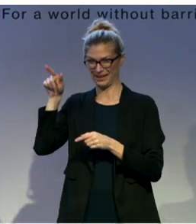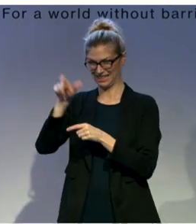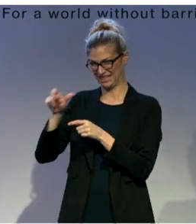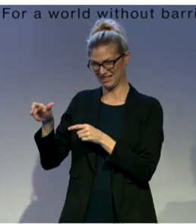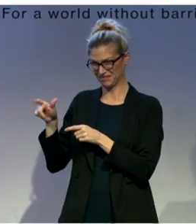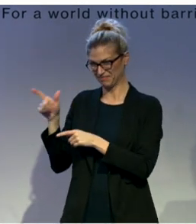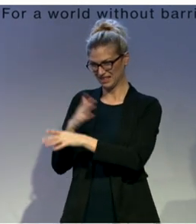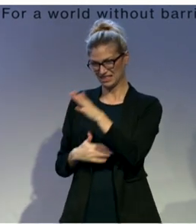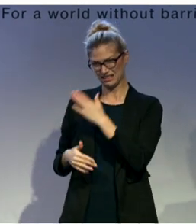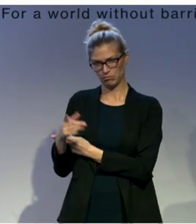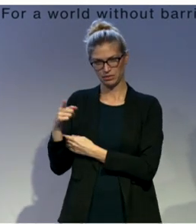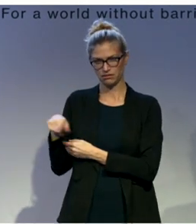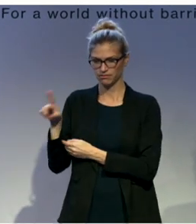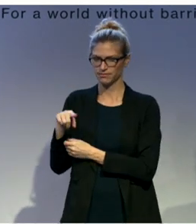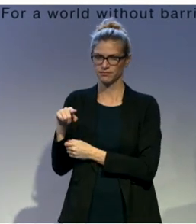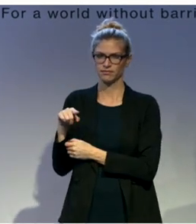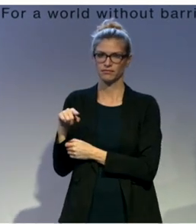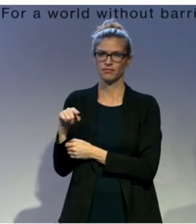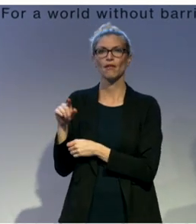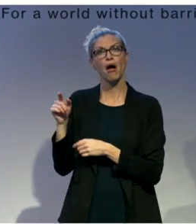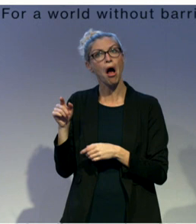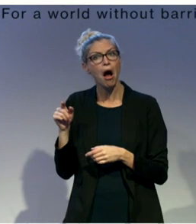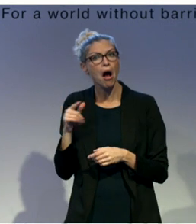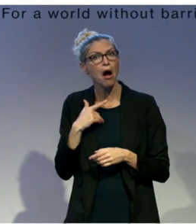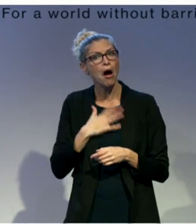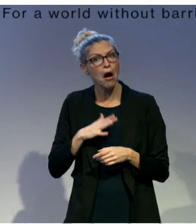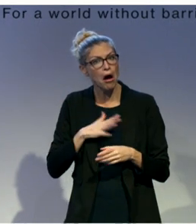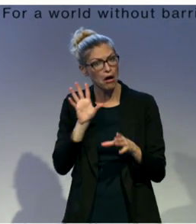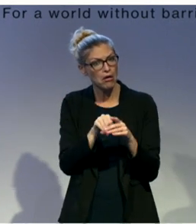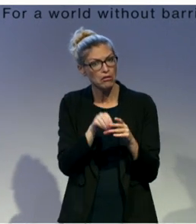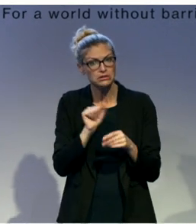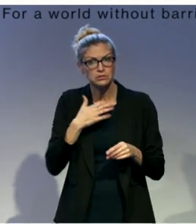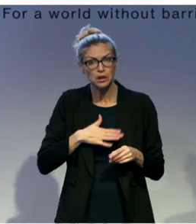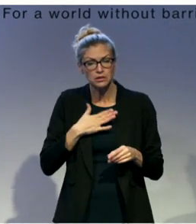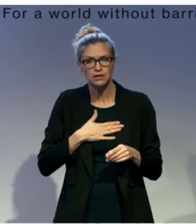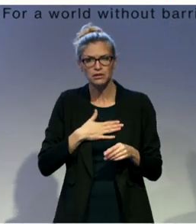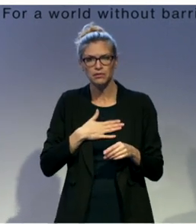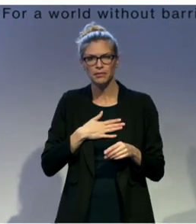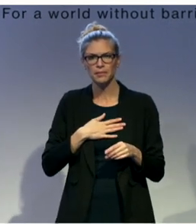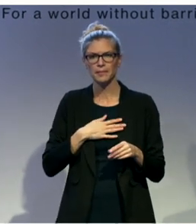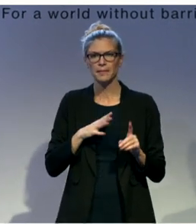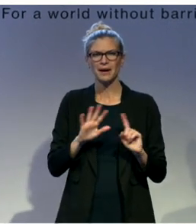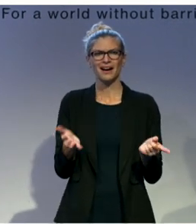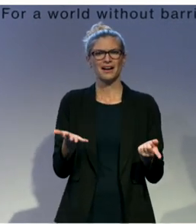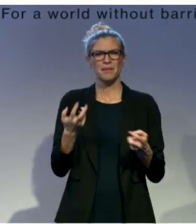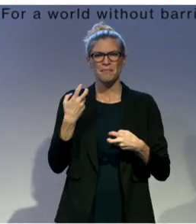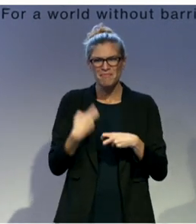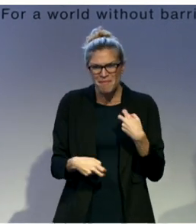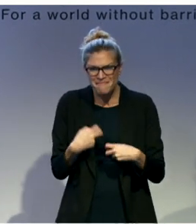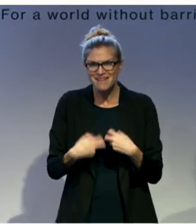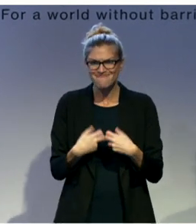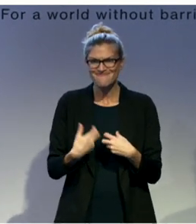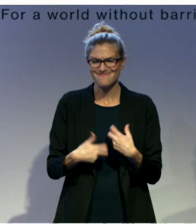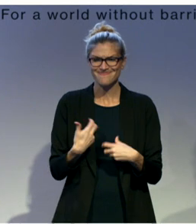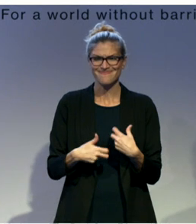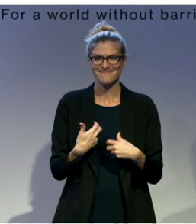showed a great deal of interest in being part of the process, but unfortunately were less